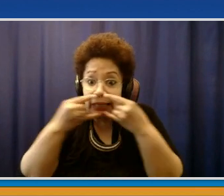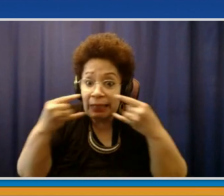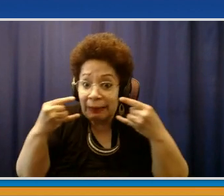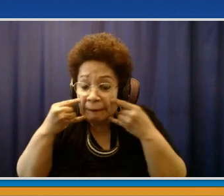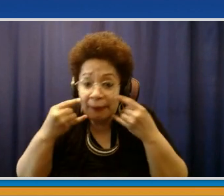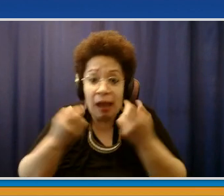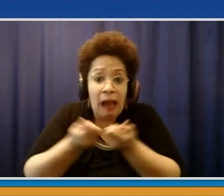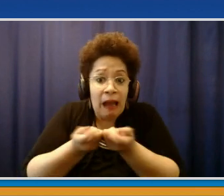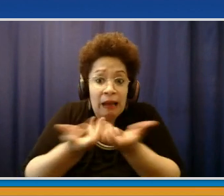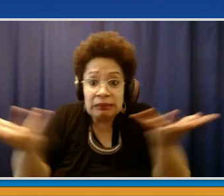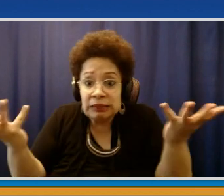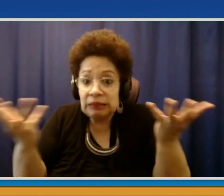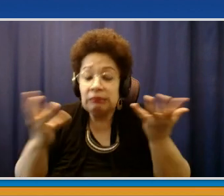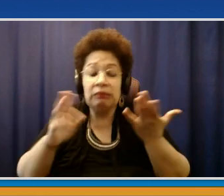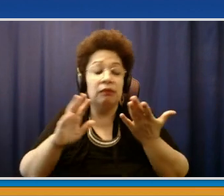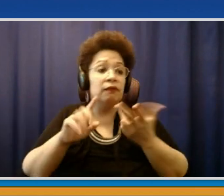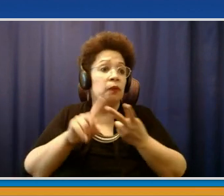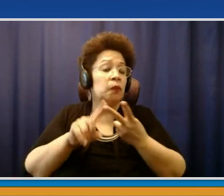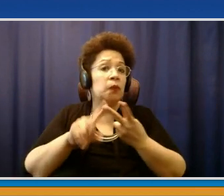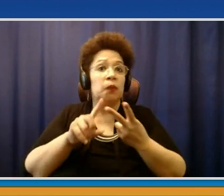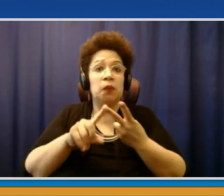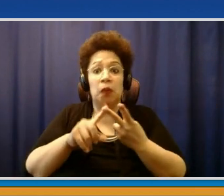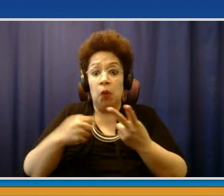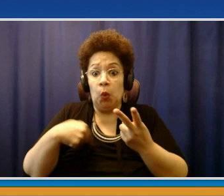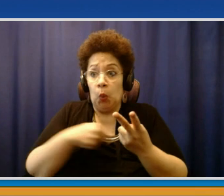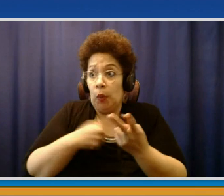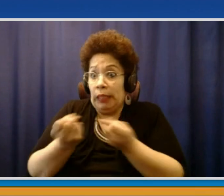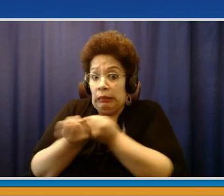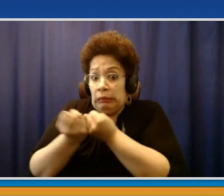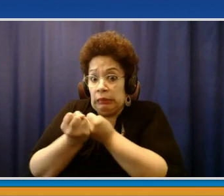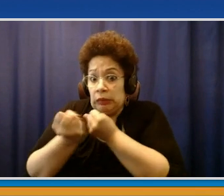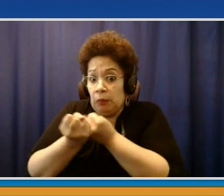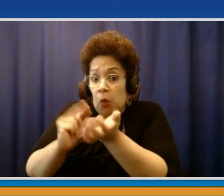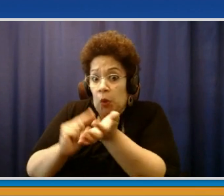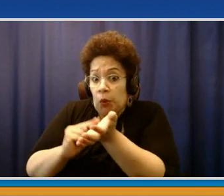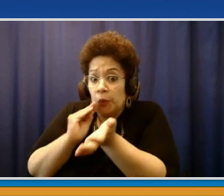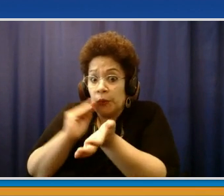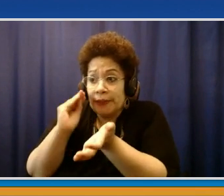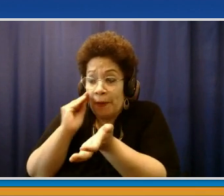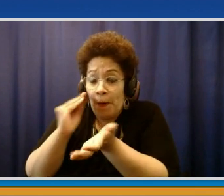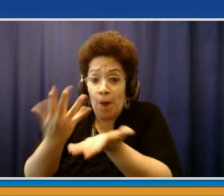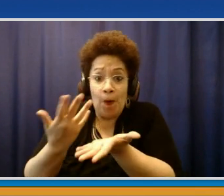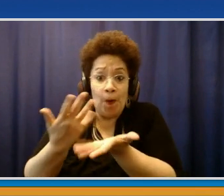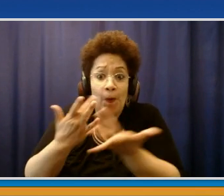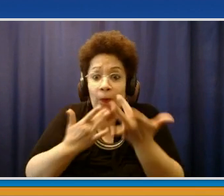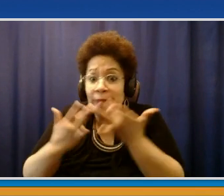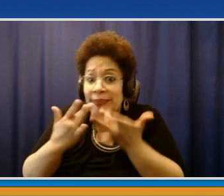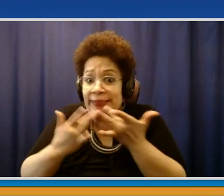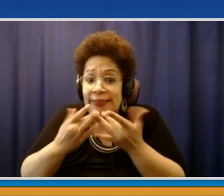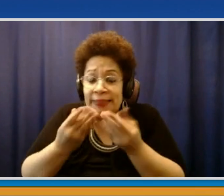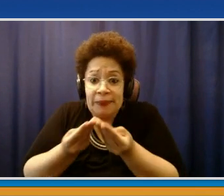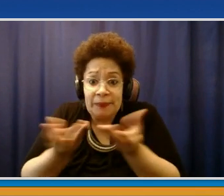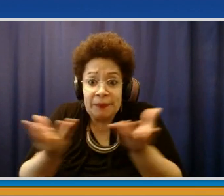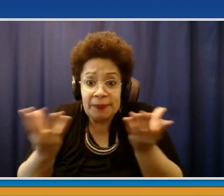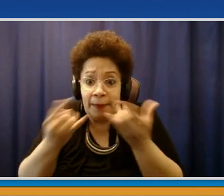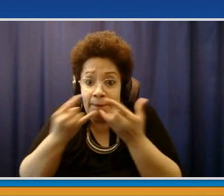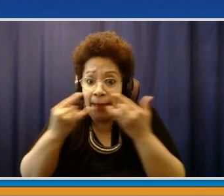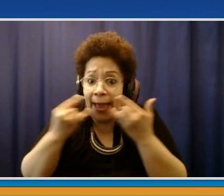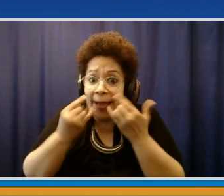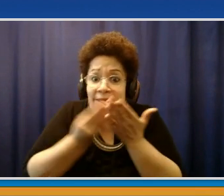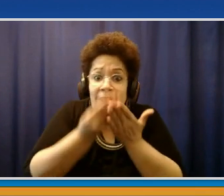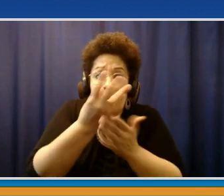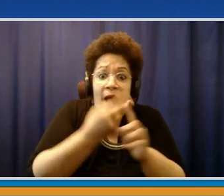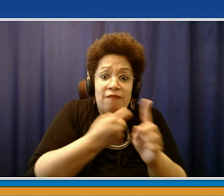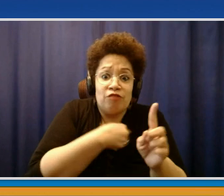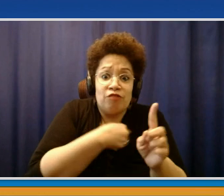actually supplying the nursing home a week at a time with masks and stuff like that that we had gotten and purchased directly from China through some friends that we